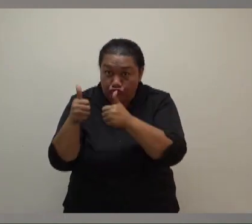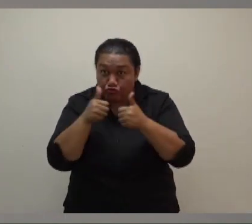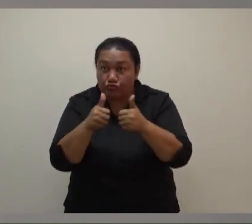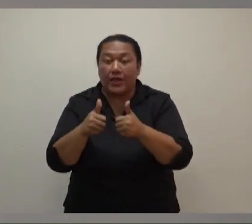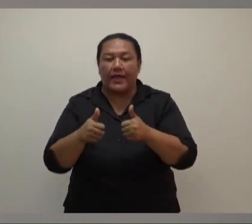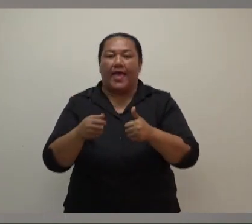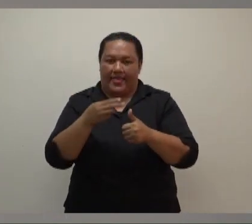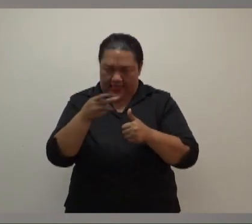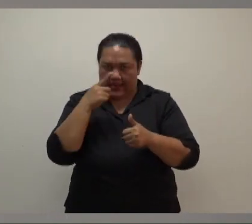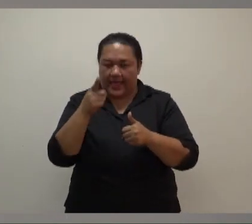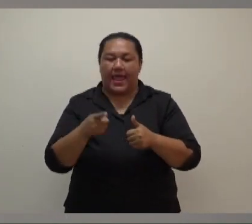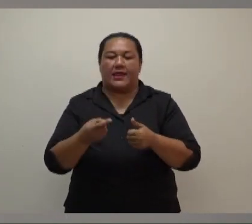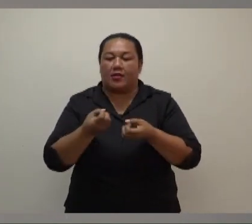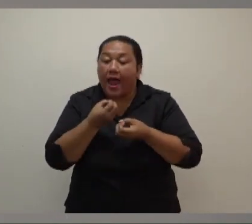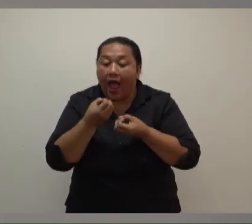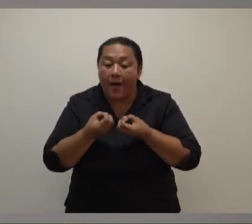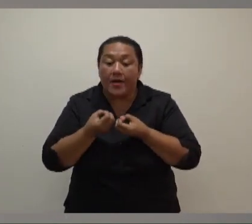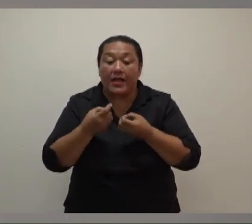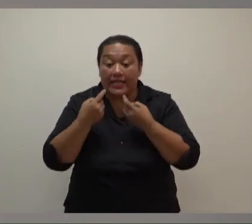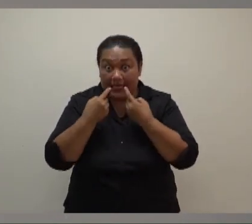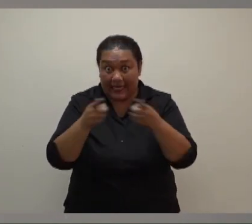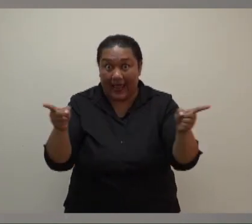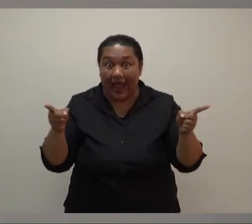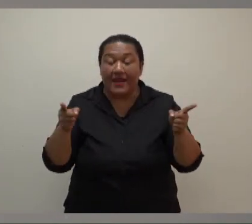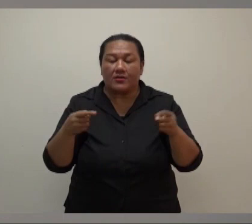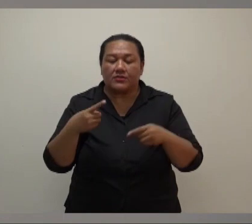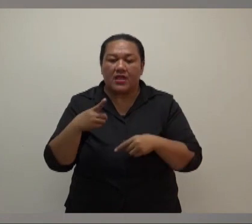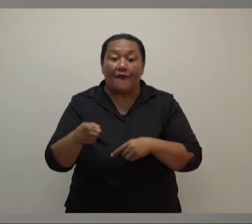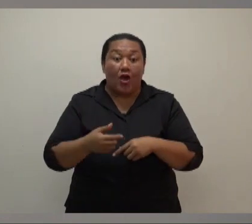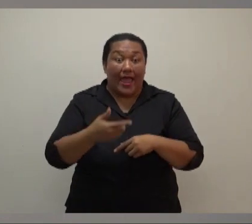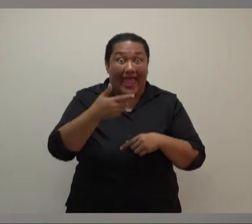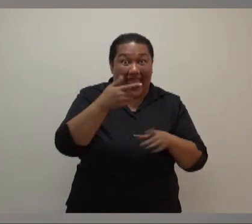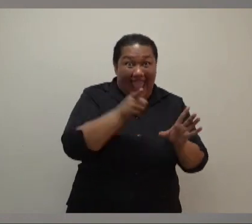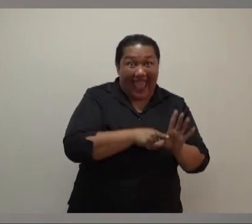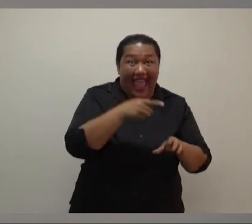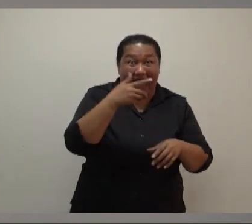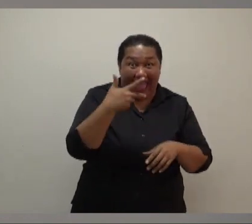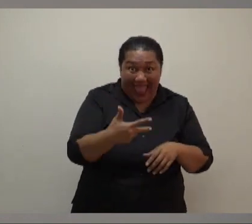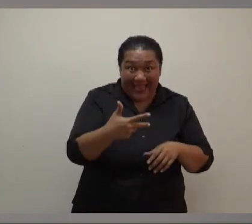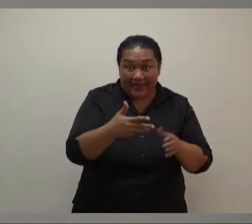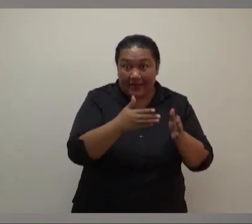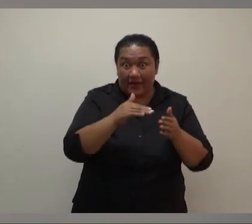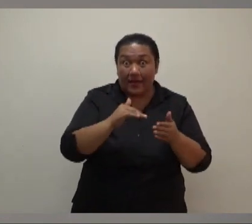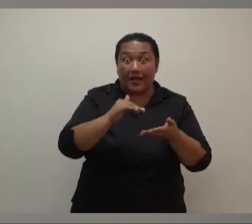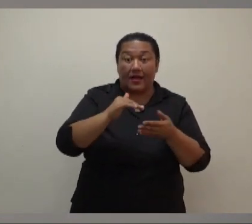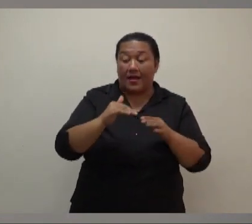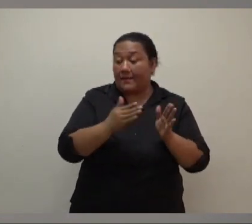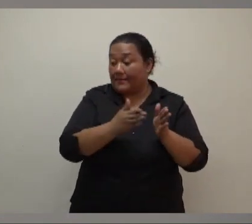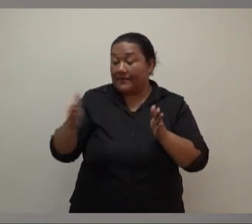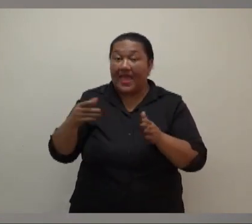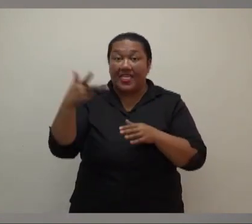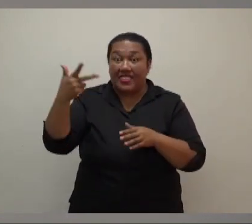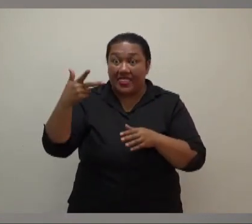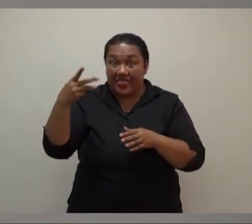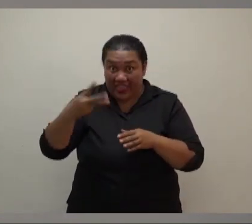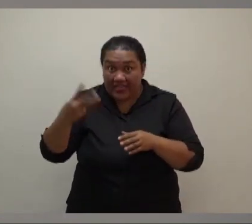But let us also be clear, we plan to reopen our schools for years 8 to 13 once the weather situation clears up. Over the